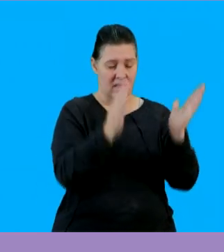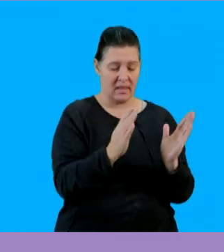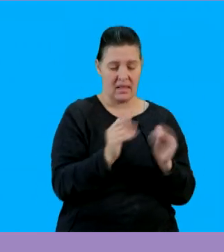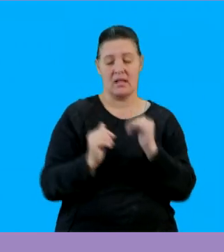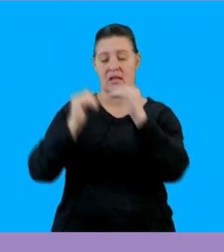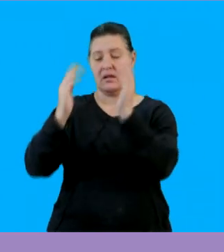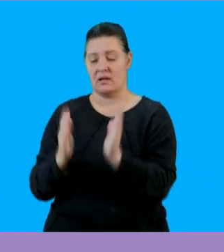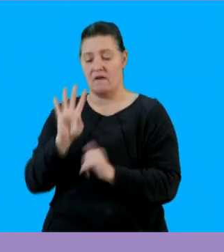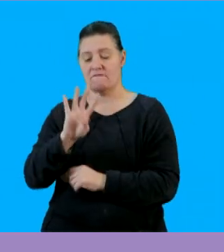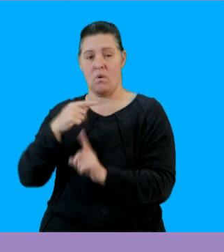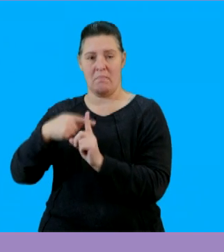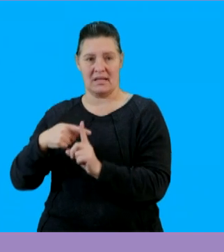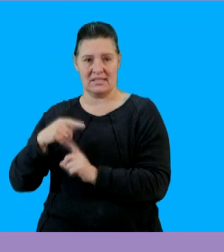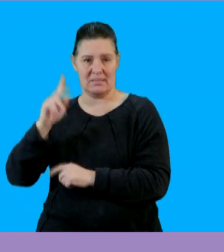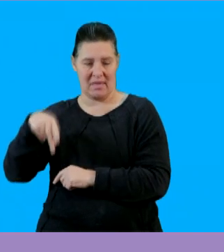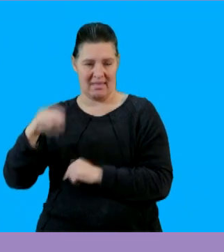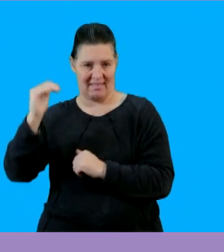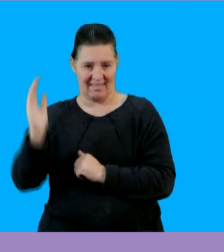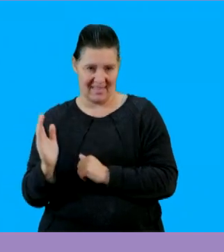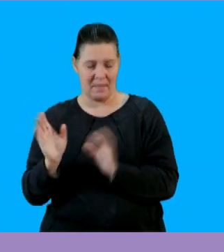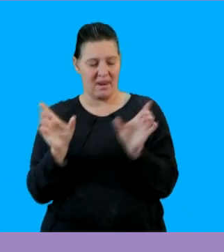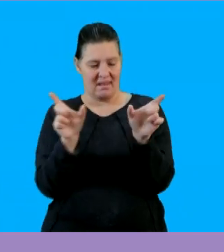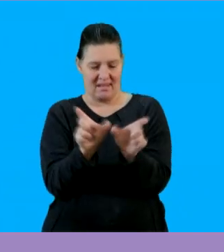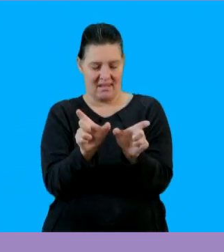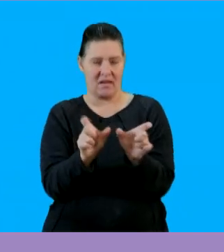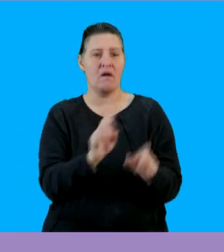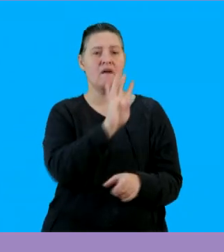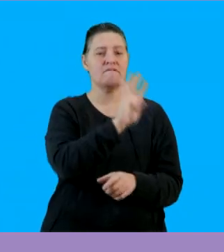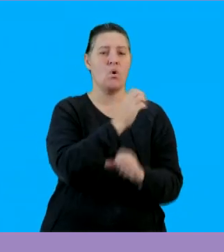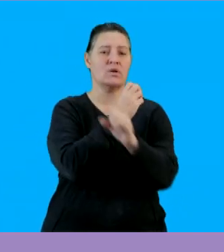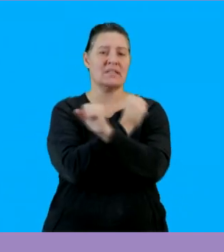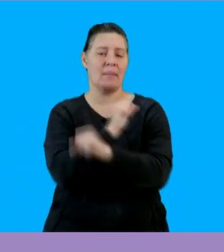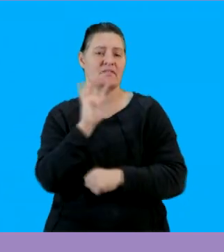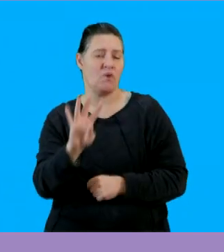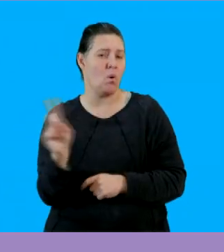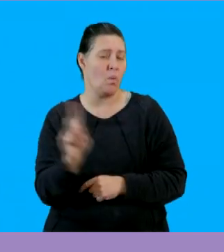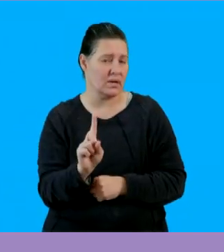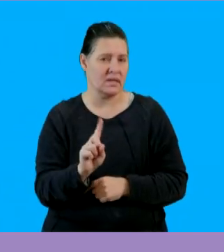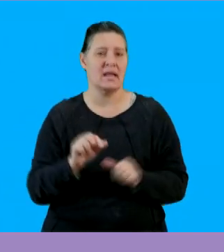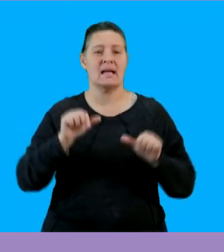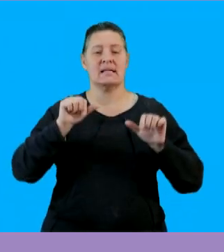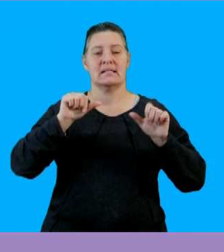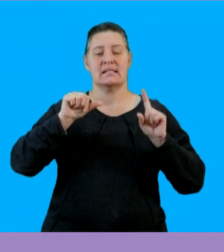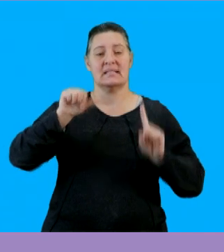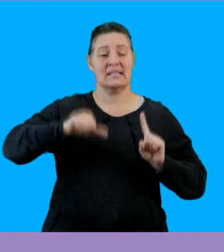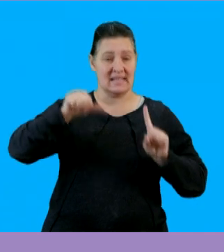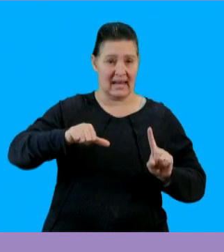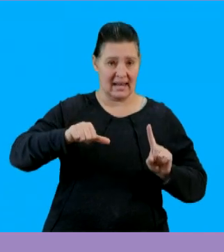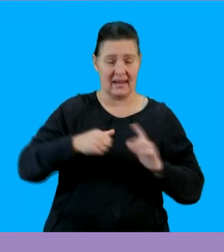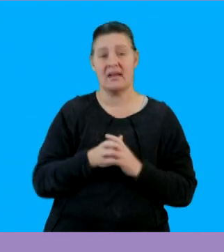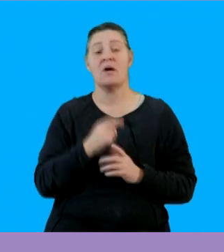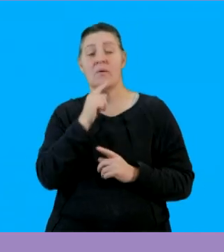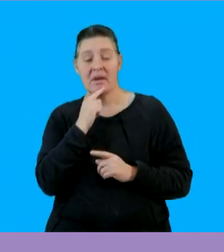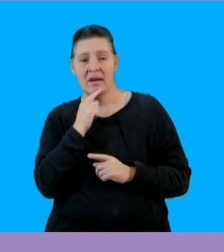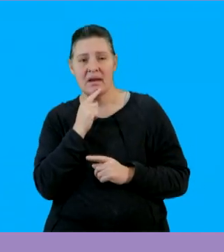two times to show that we are squaring then what is 4 multiplied by 4 that is 16